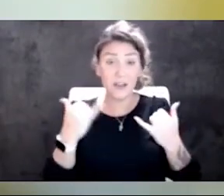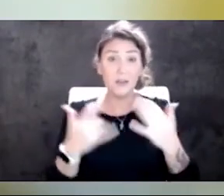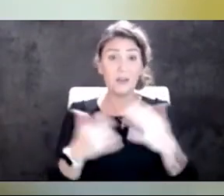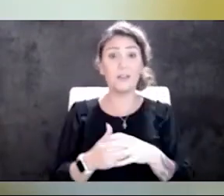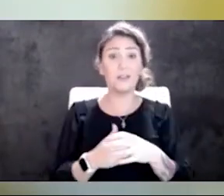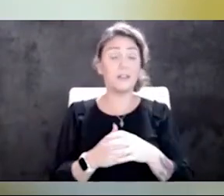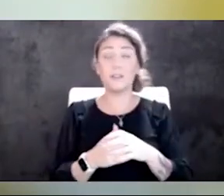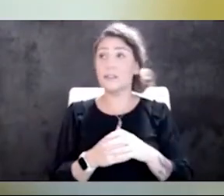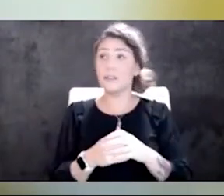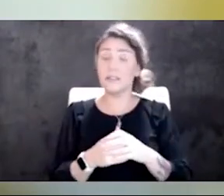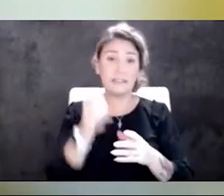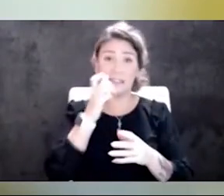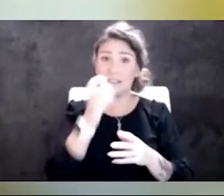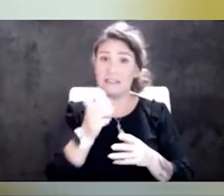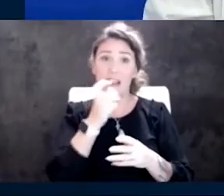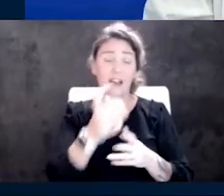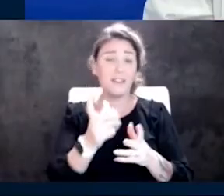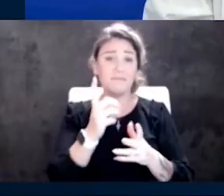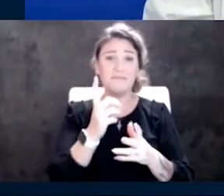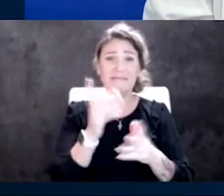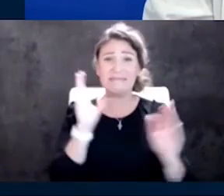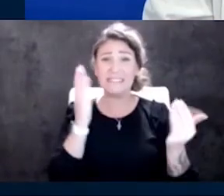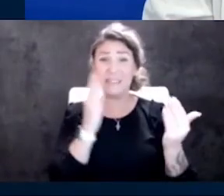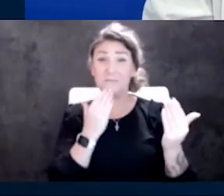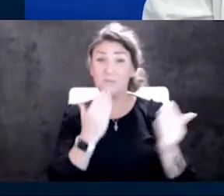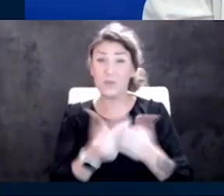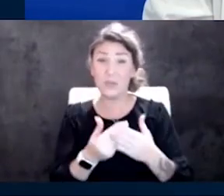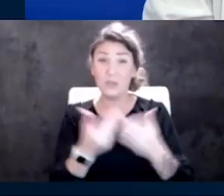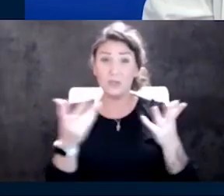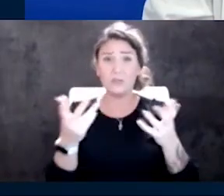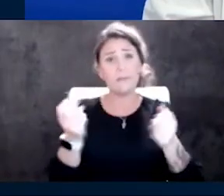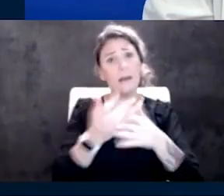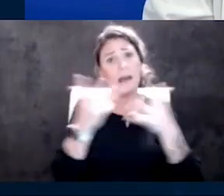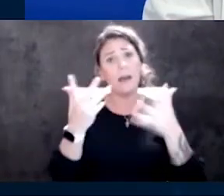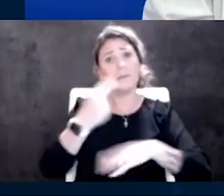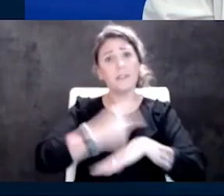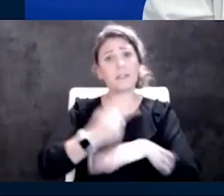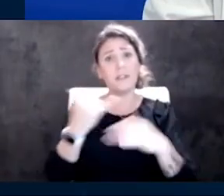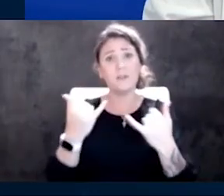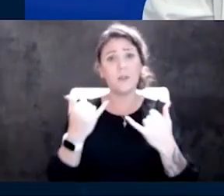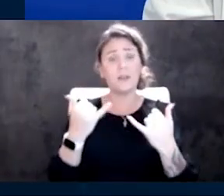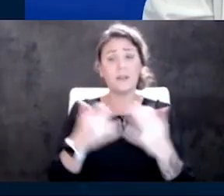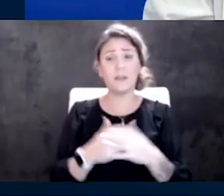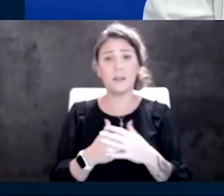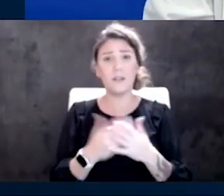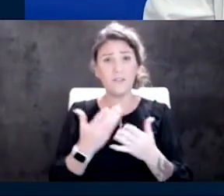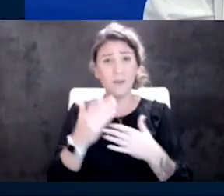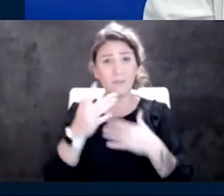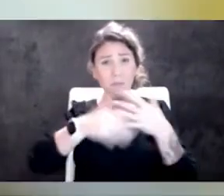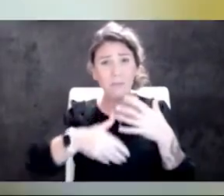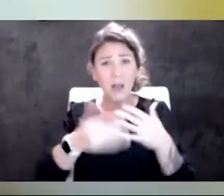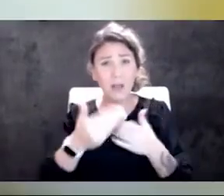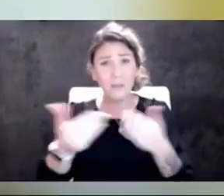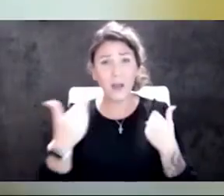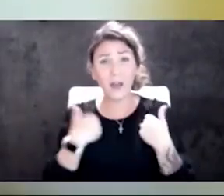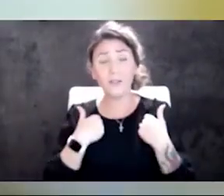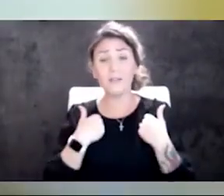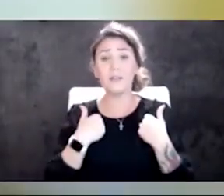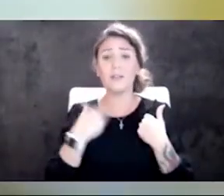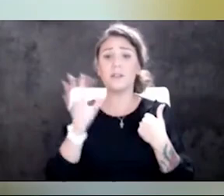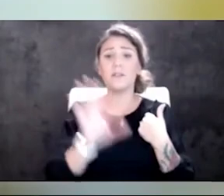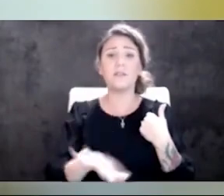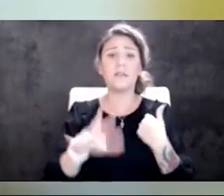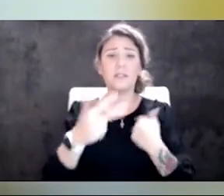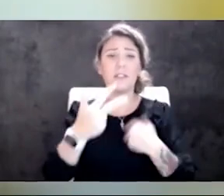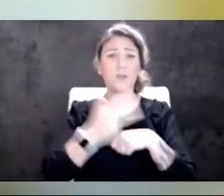not, not looking good over here. So how many days, where are we right now? How many days of blood supply are we at? We're sitting around a three